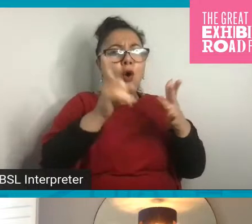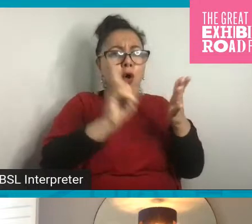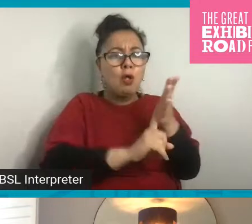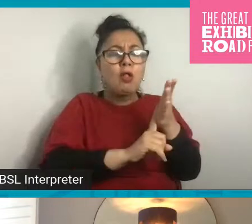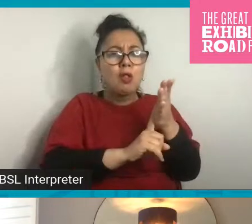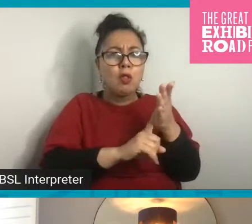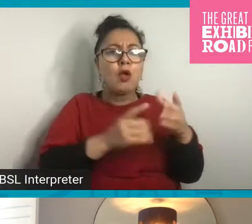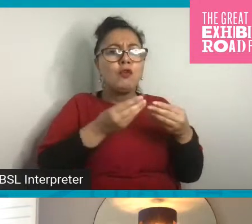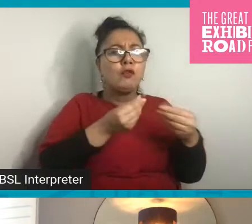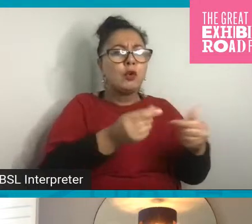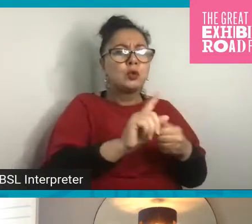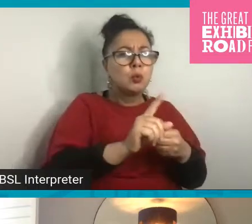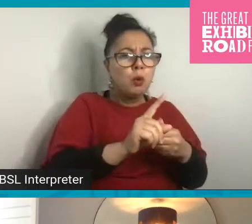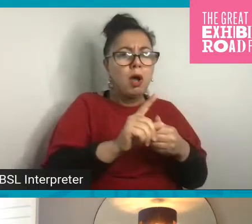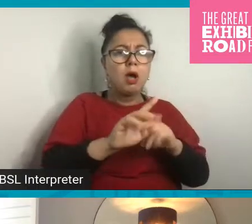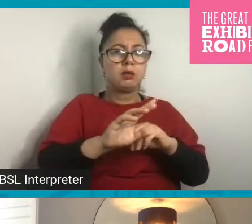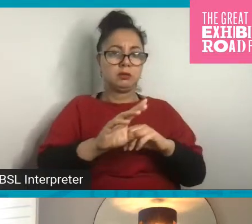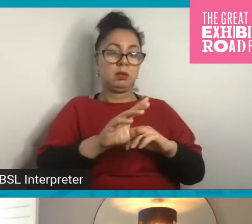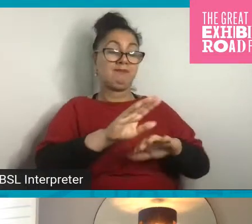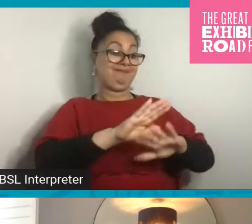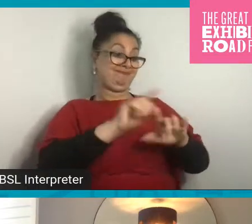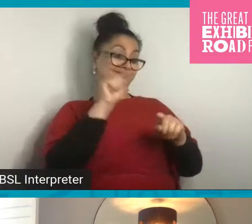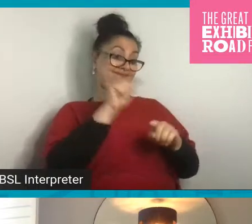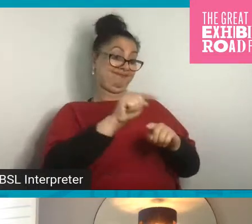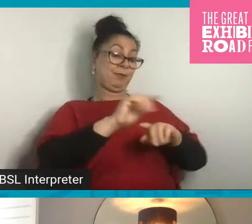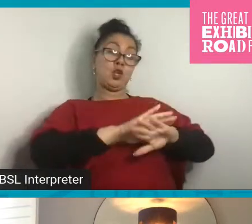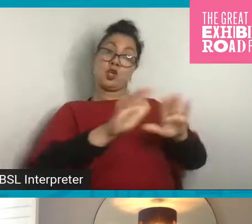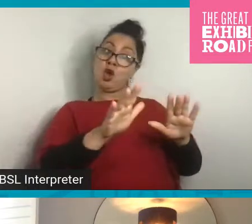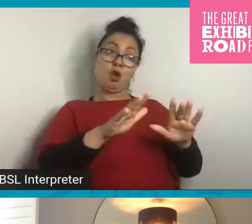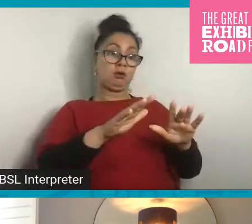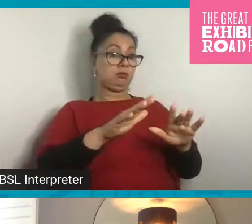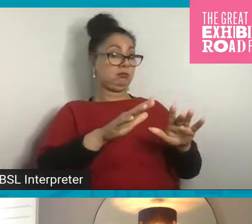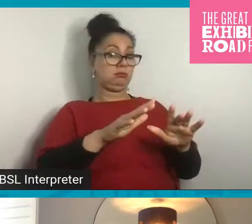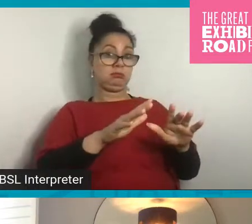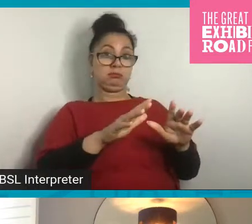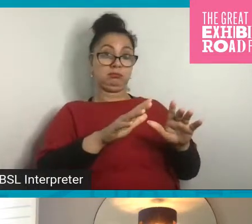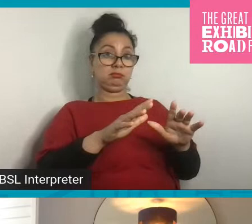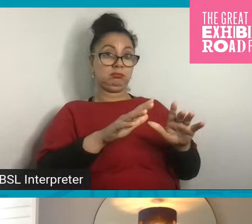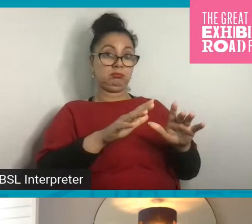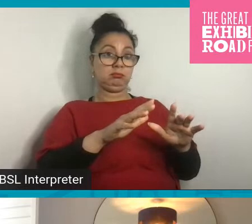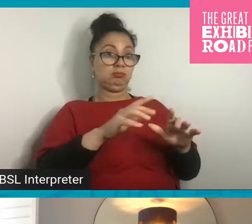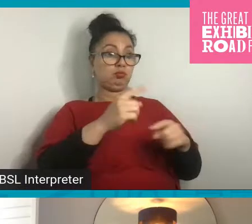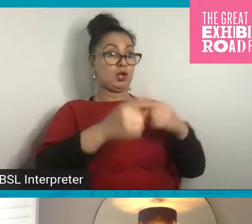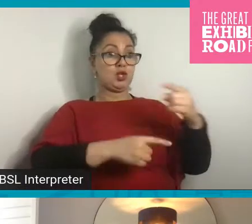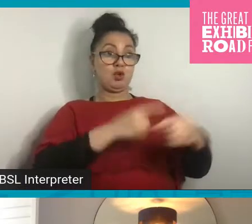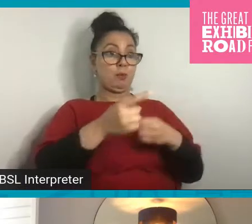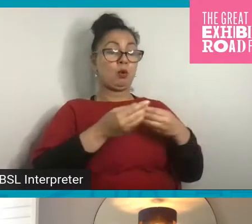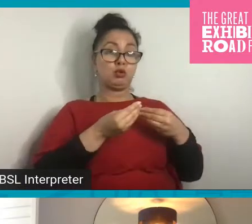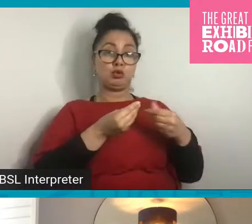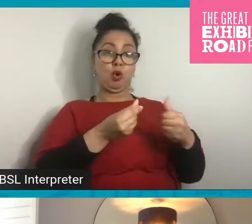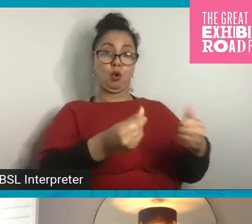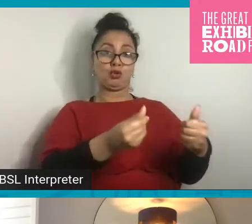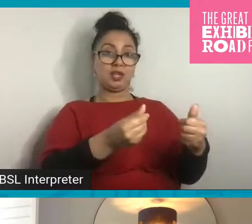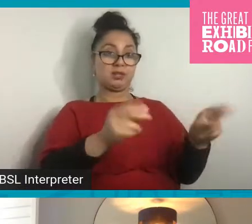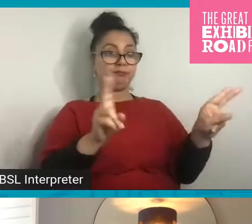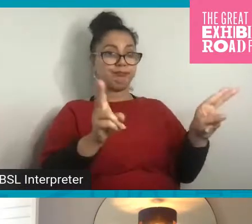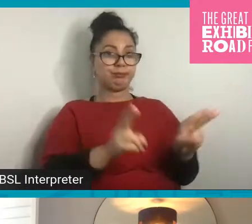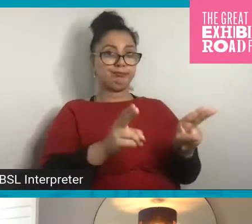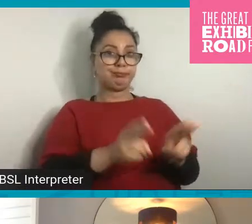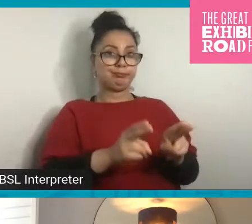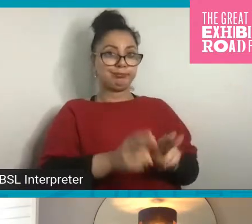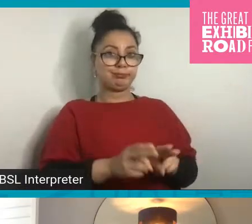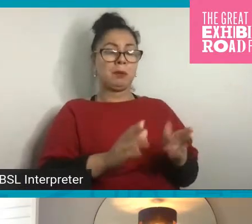are non-renewable sources. So that means that the planet has a limited supply of fossil fuels.